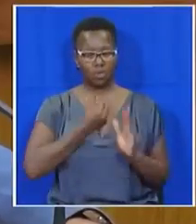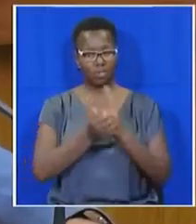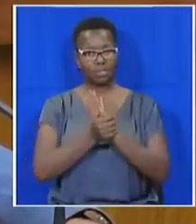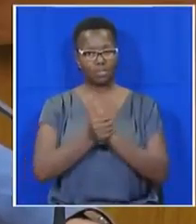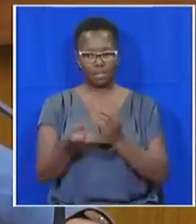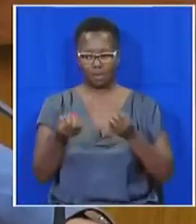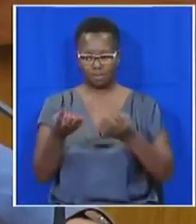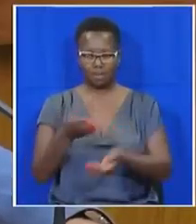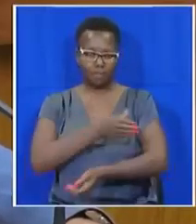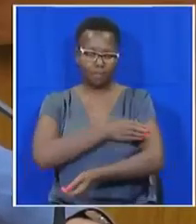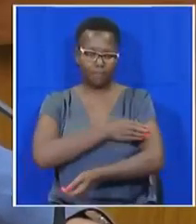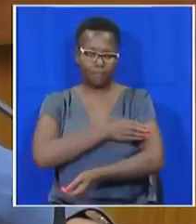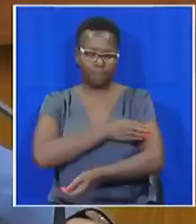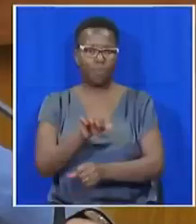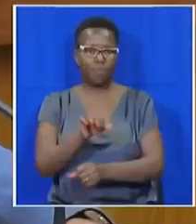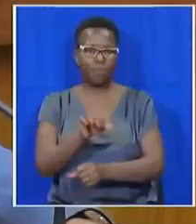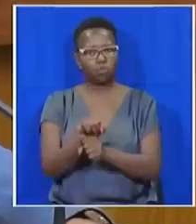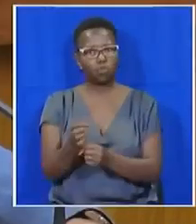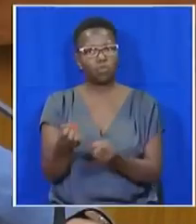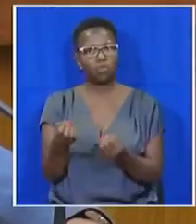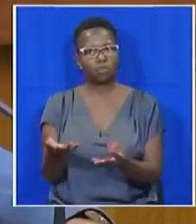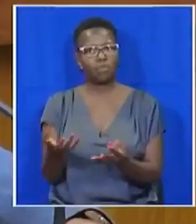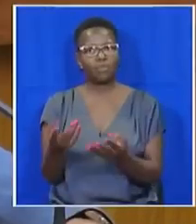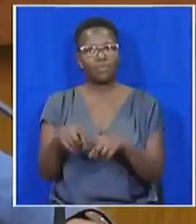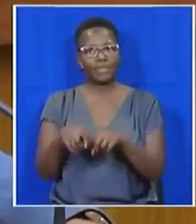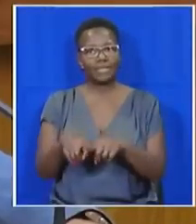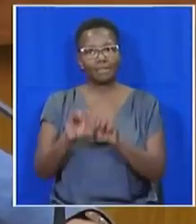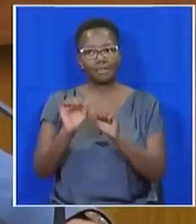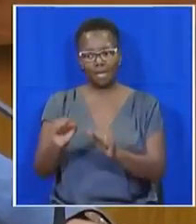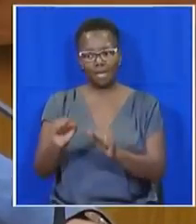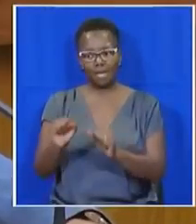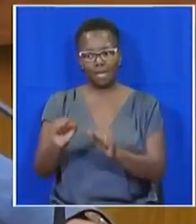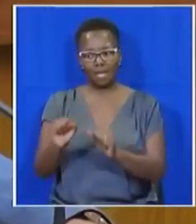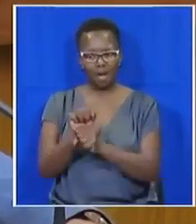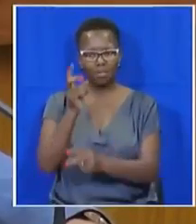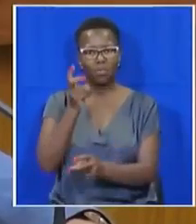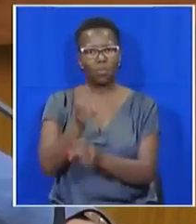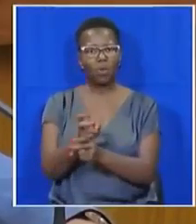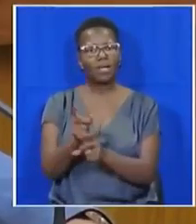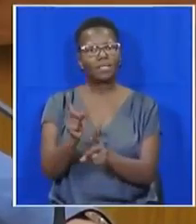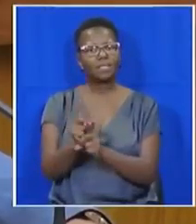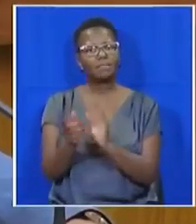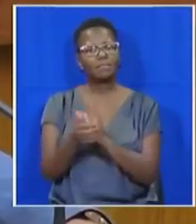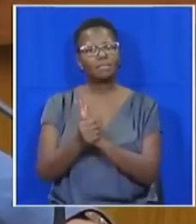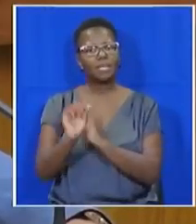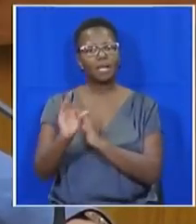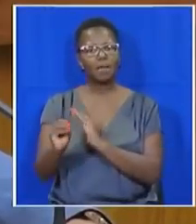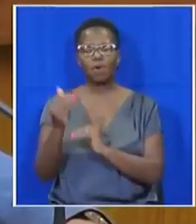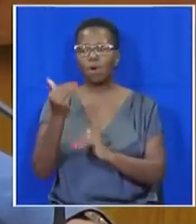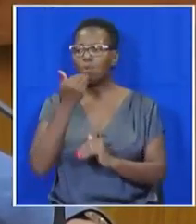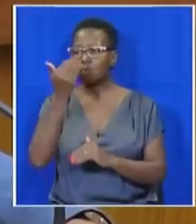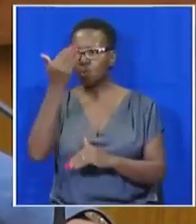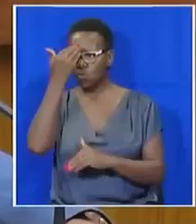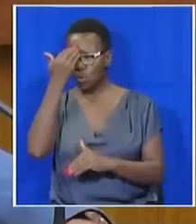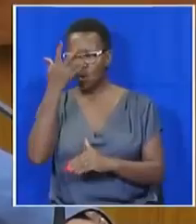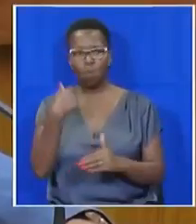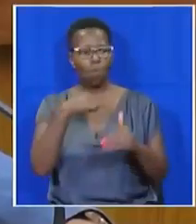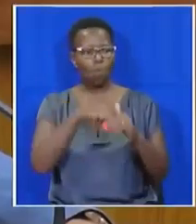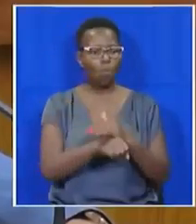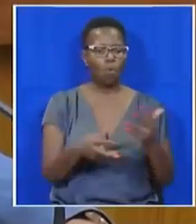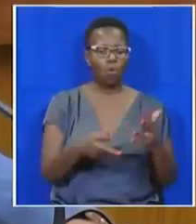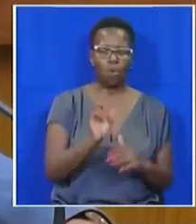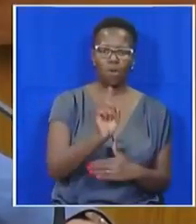empowered, and employed based on their talent and hard work, not on who they know and what circumstances they are born into.